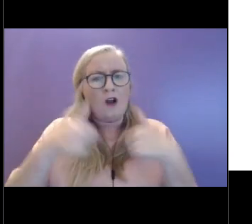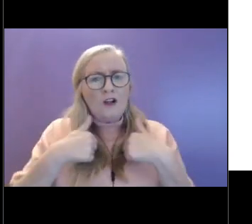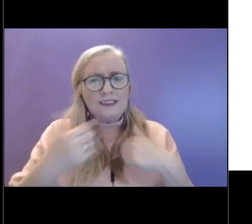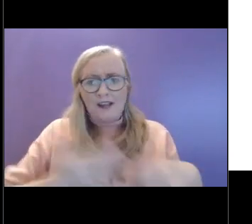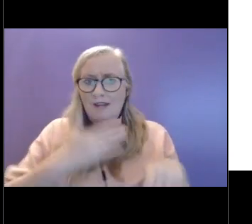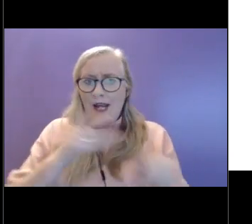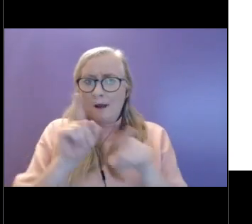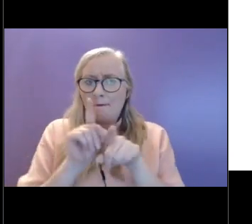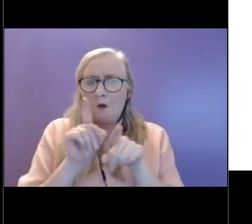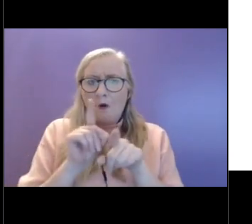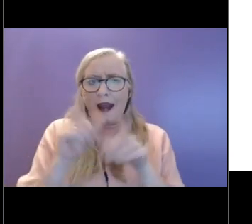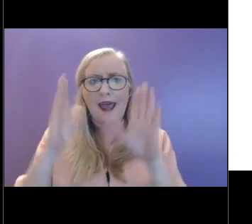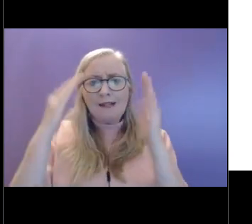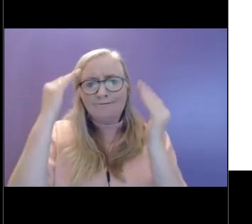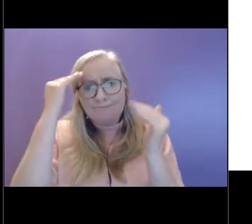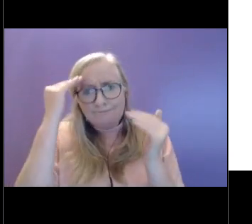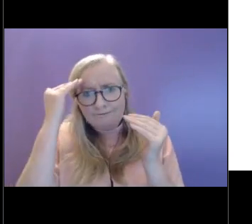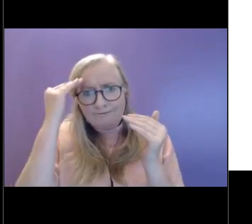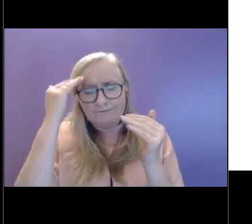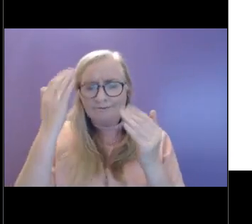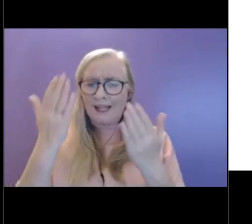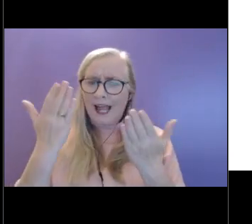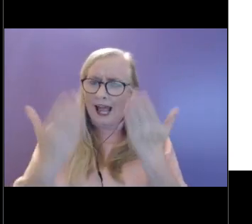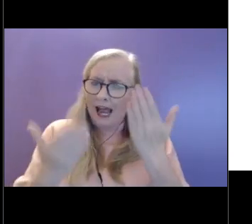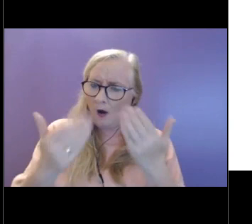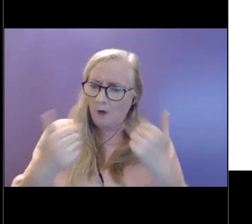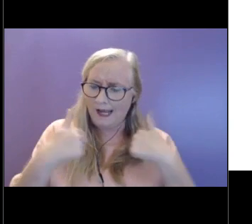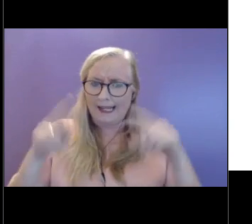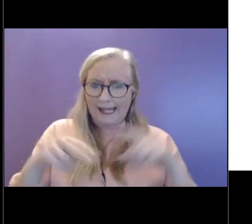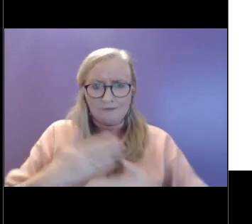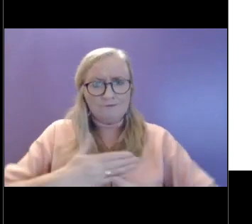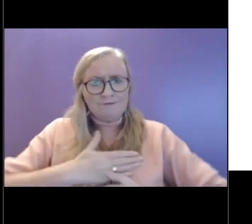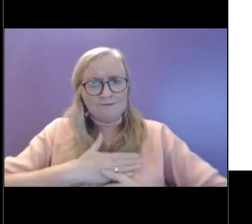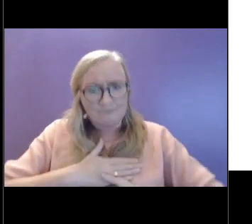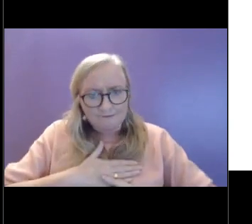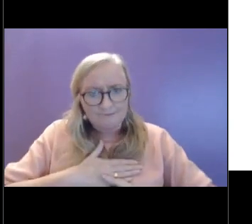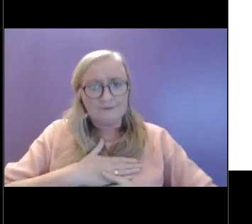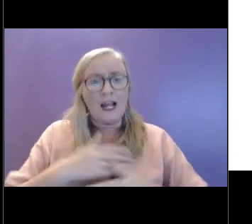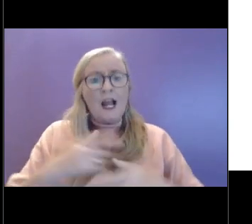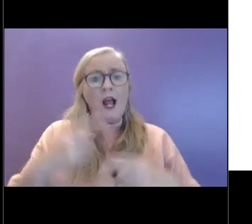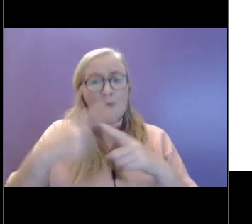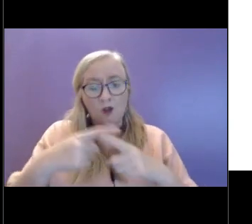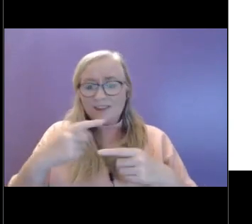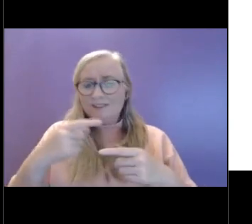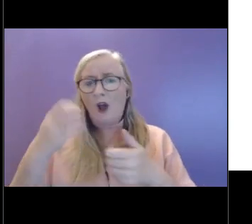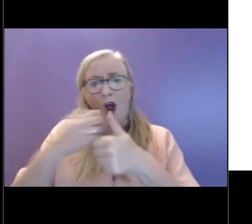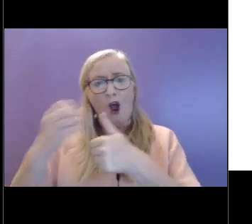a bit more minded internally. And then we can look at ways to maybe try and tackle those other levels.